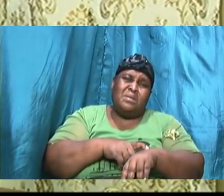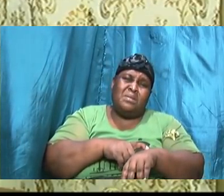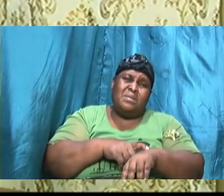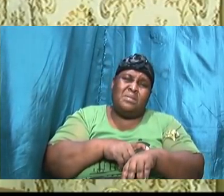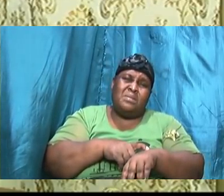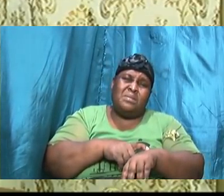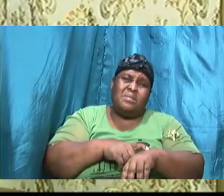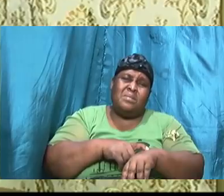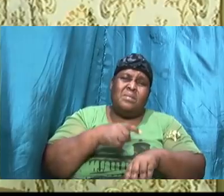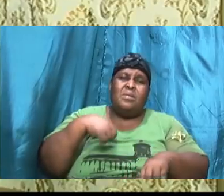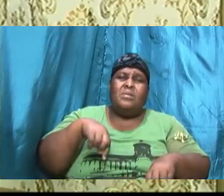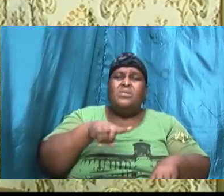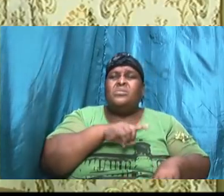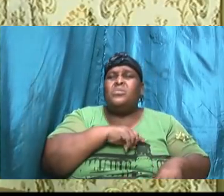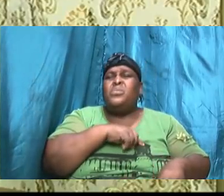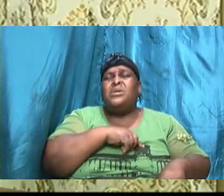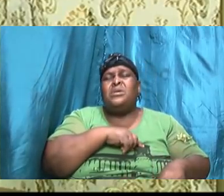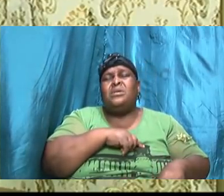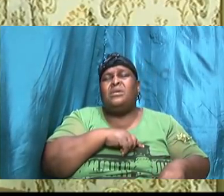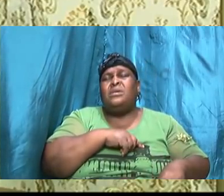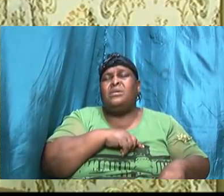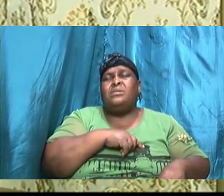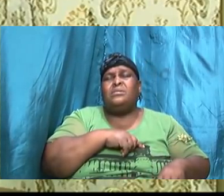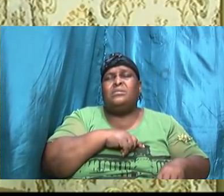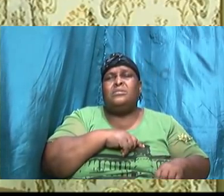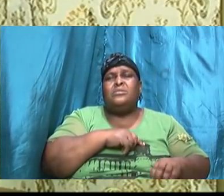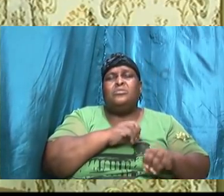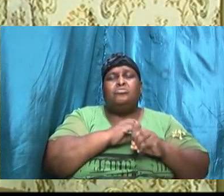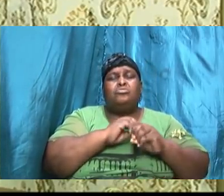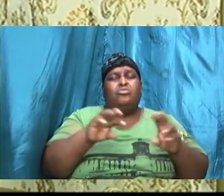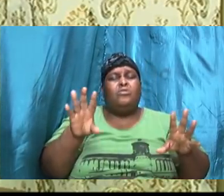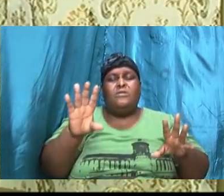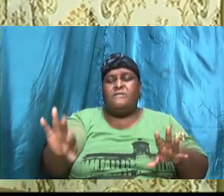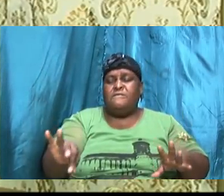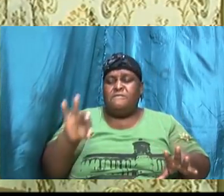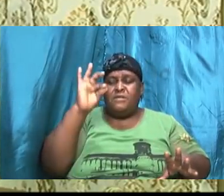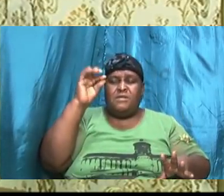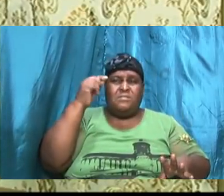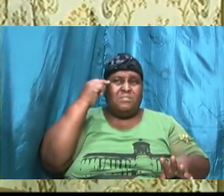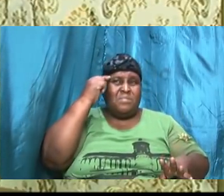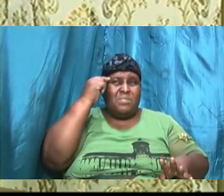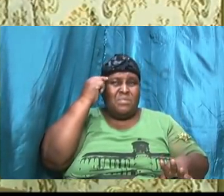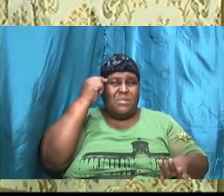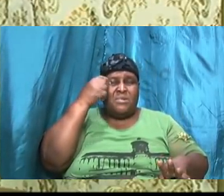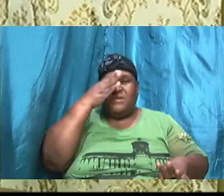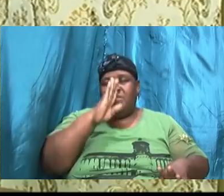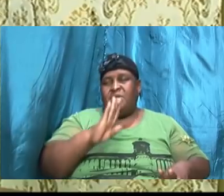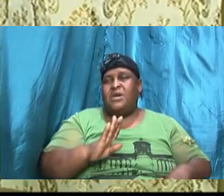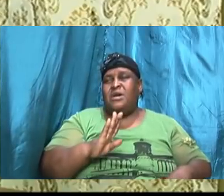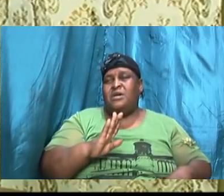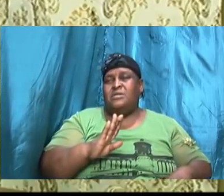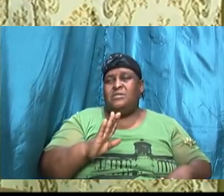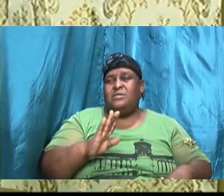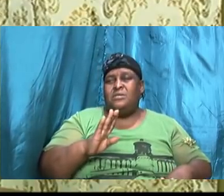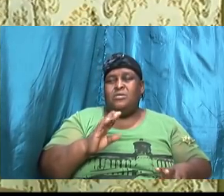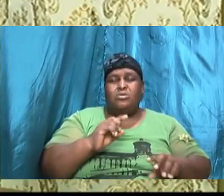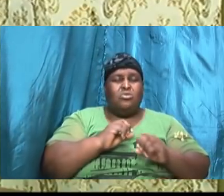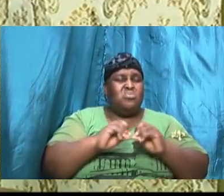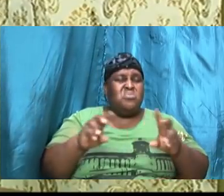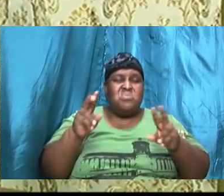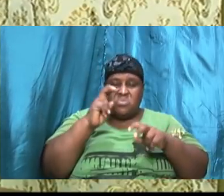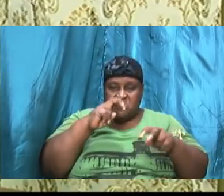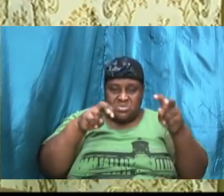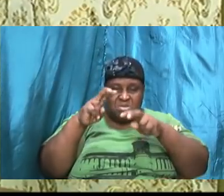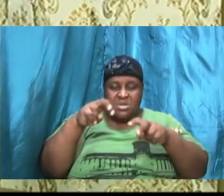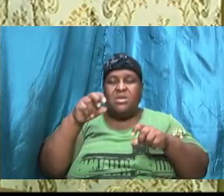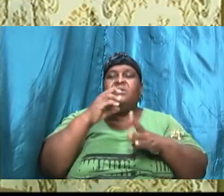because we did not find the mind of God. We did not seek the will of God.